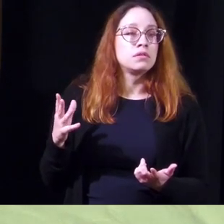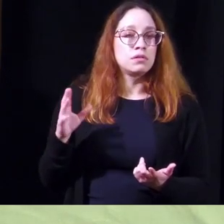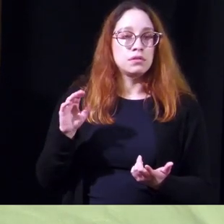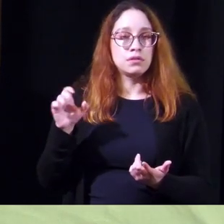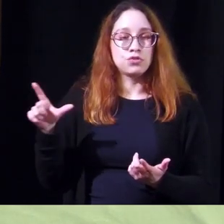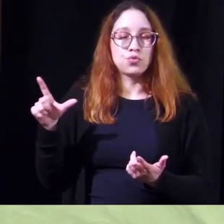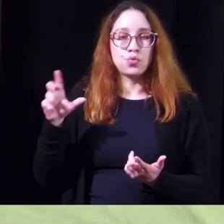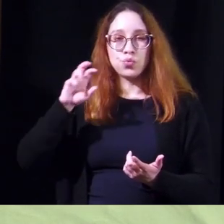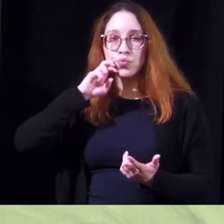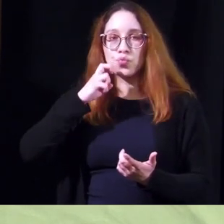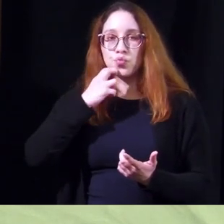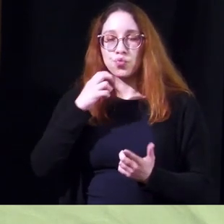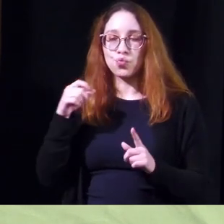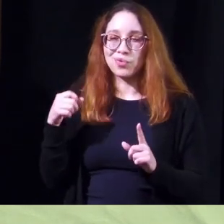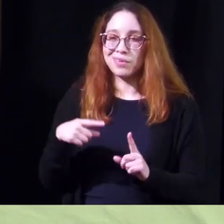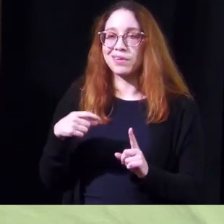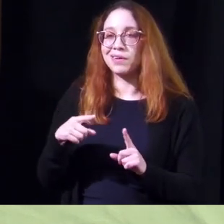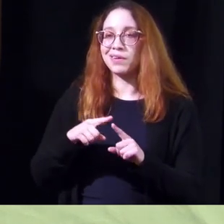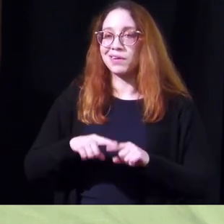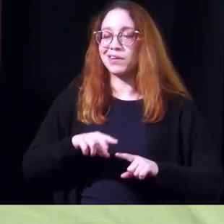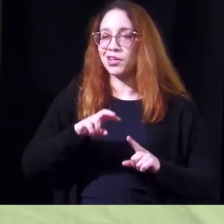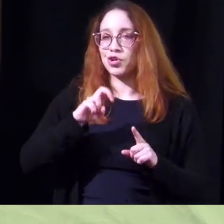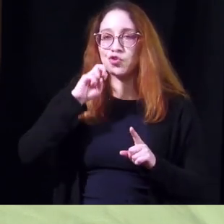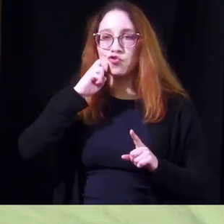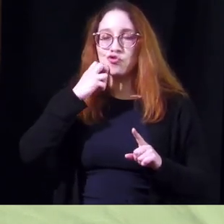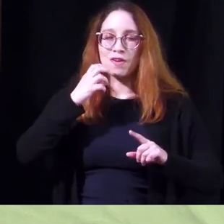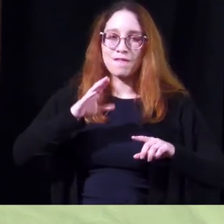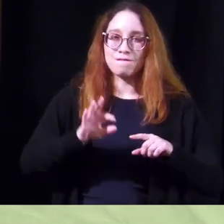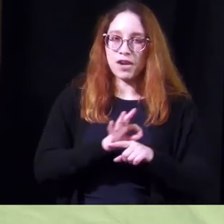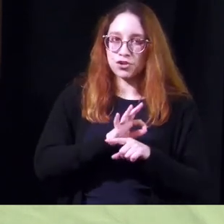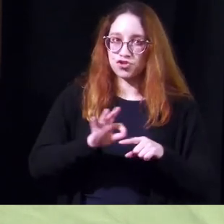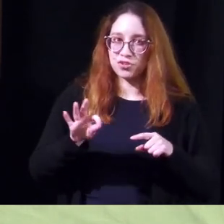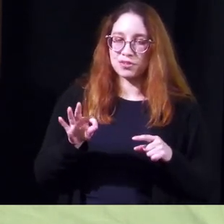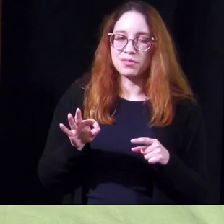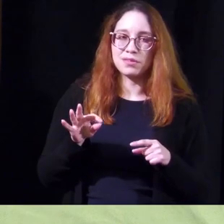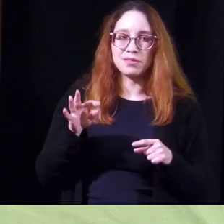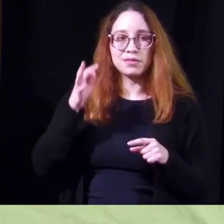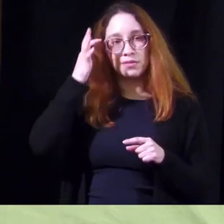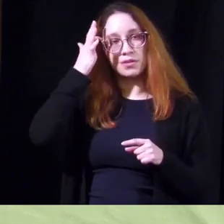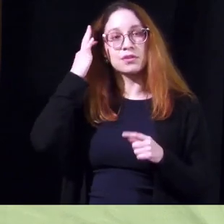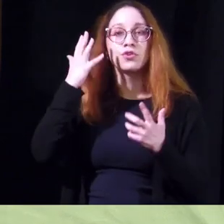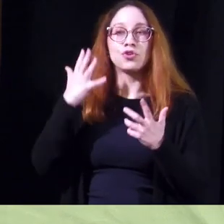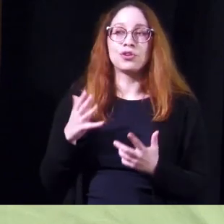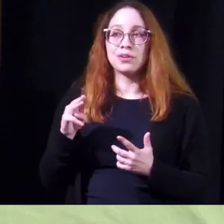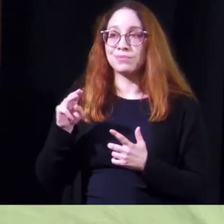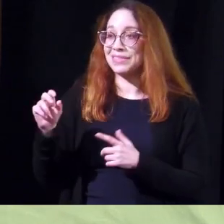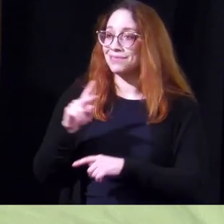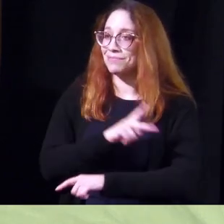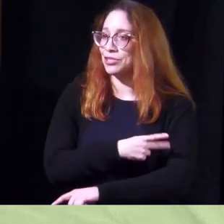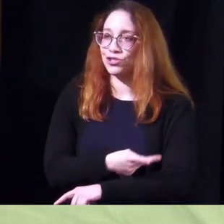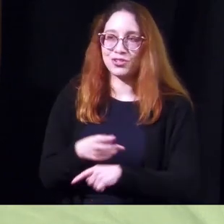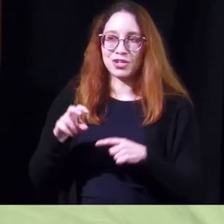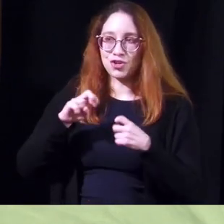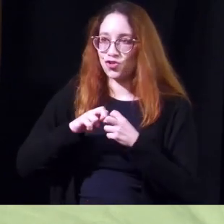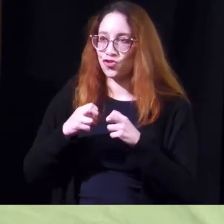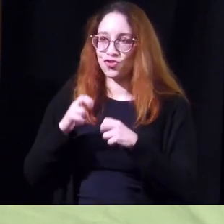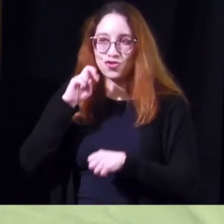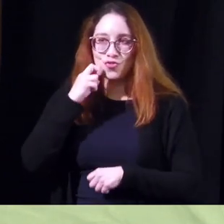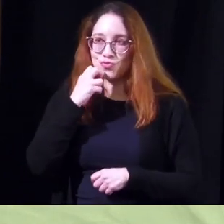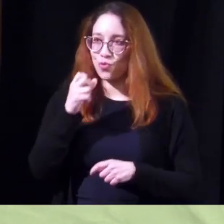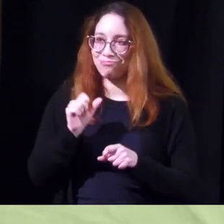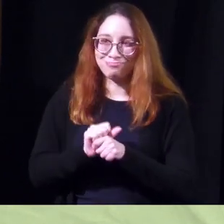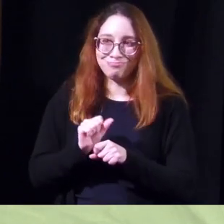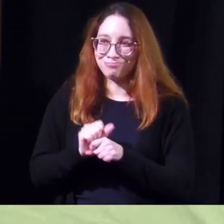stimulation is it relies on the nerves to be functioning and unfortunately the ms patients the nerves don't work well so